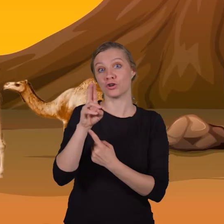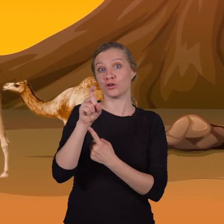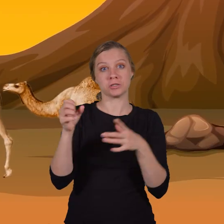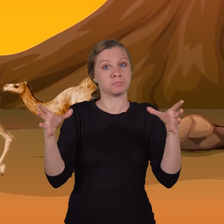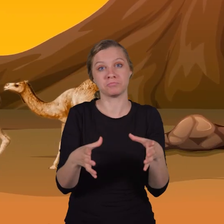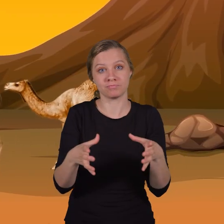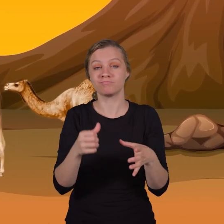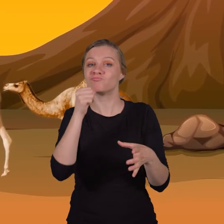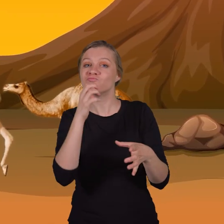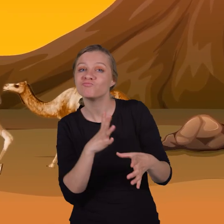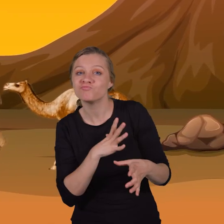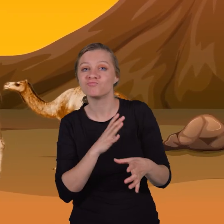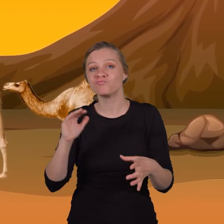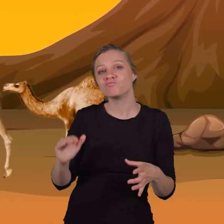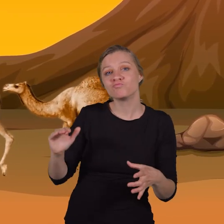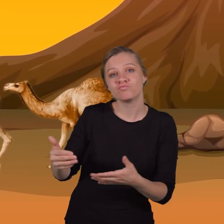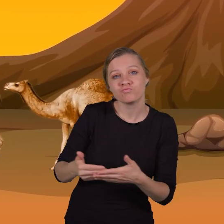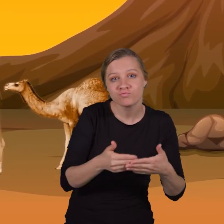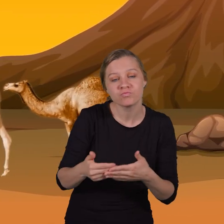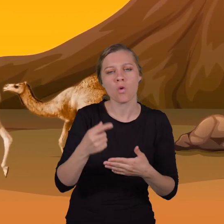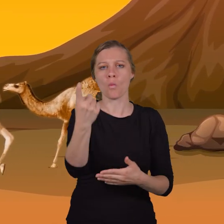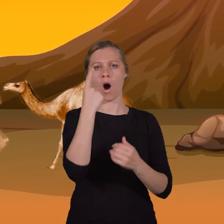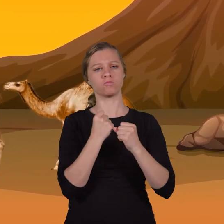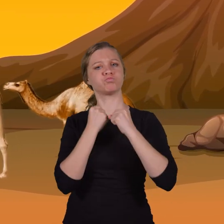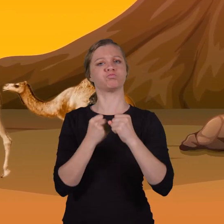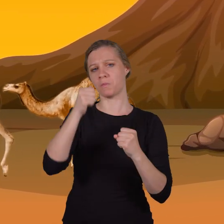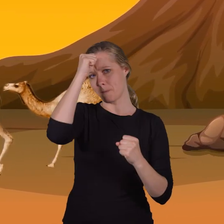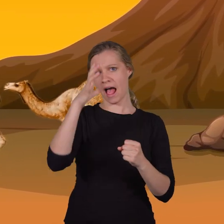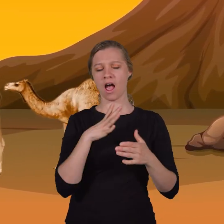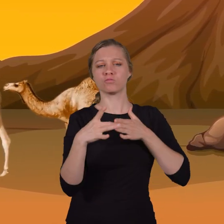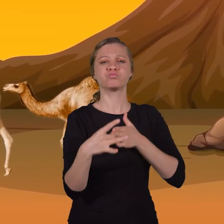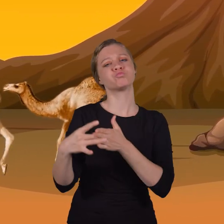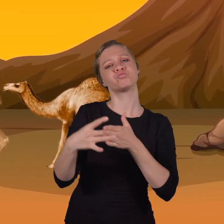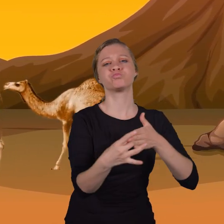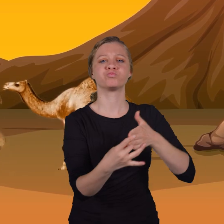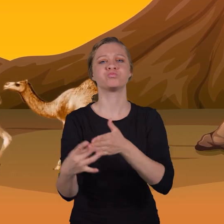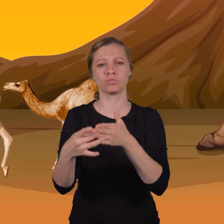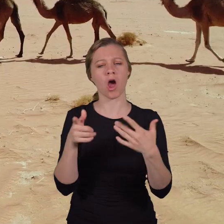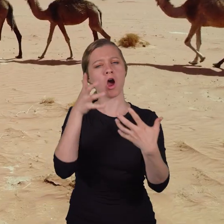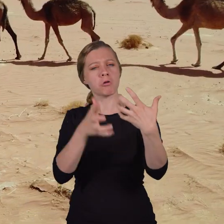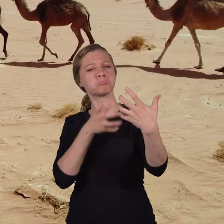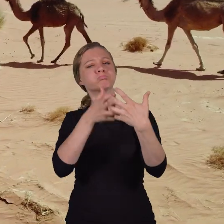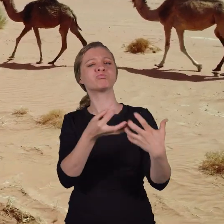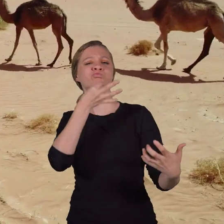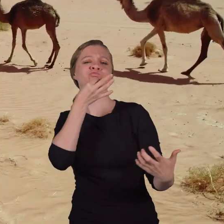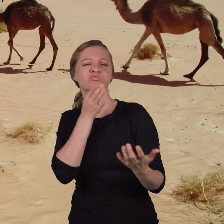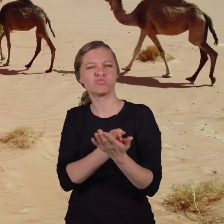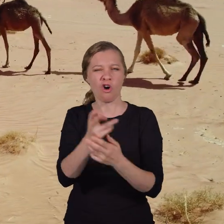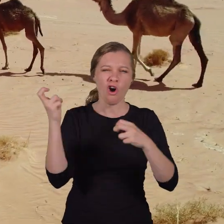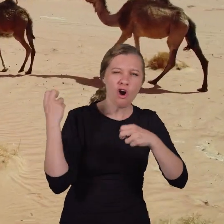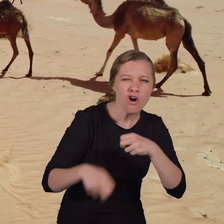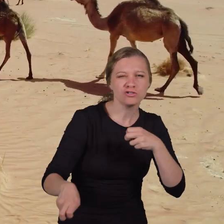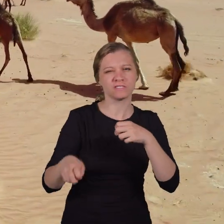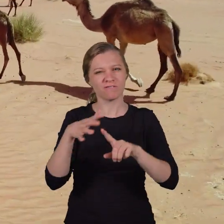These herds consist of females and their young, and a dominant male that leads the group. They are well-adapted to